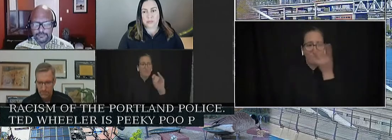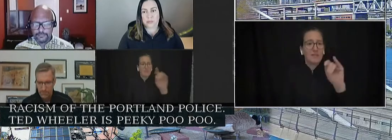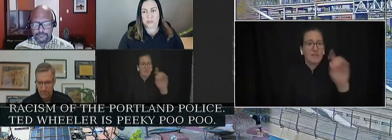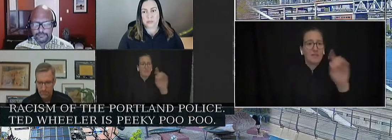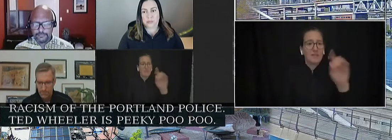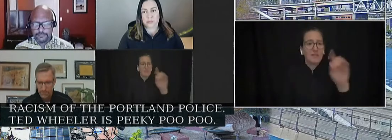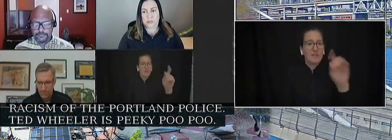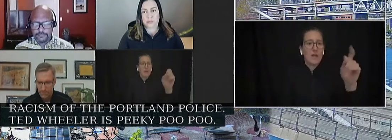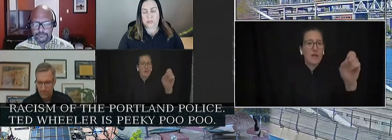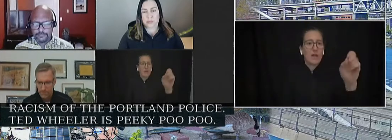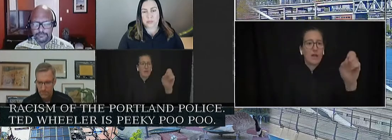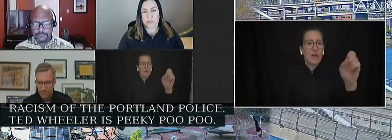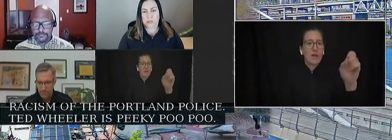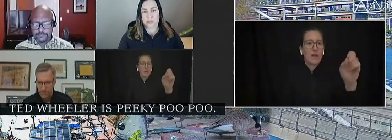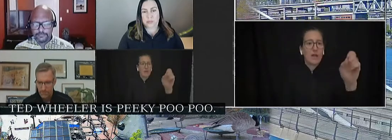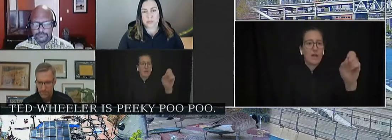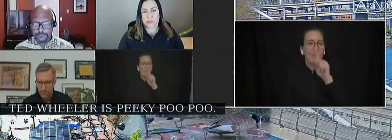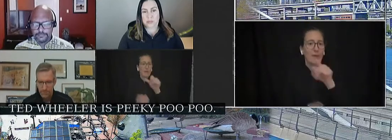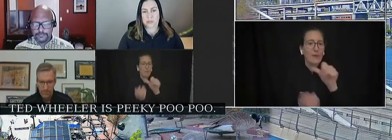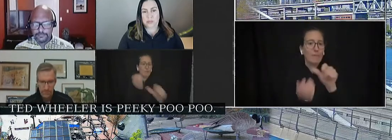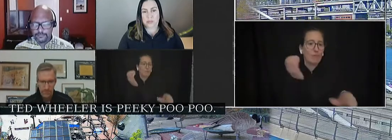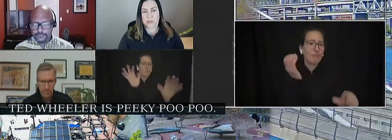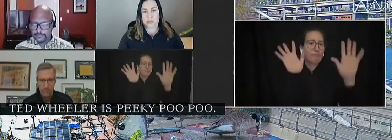Thank you. Next we have Vadim.